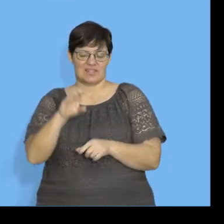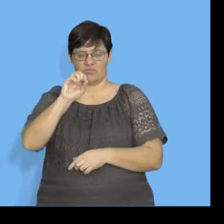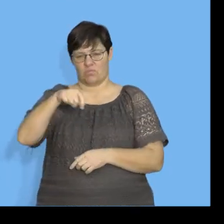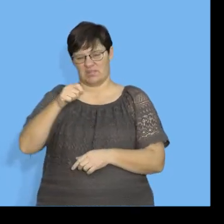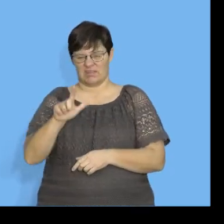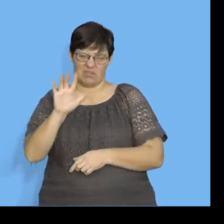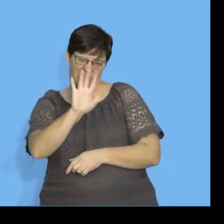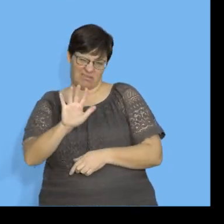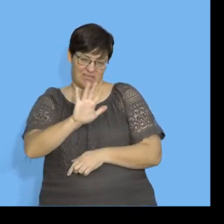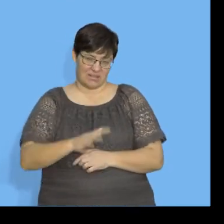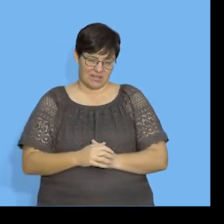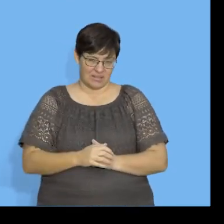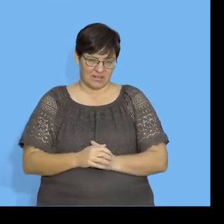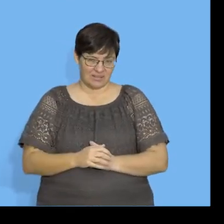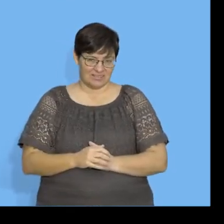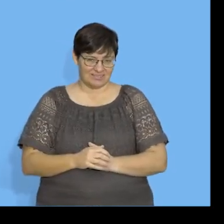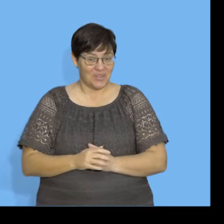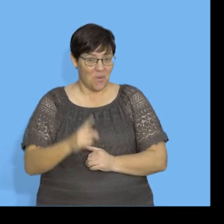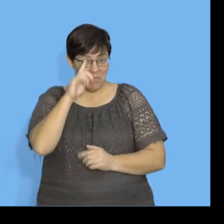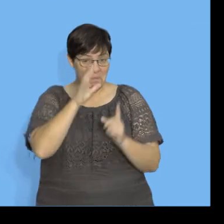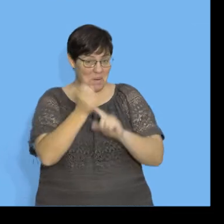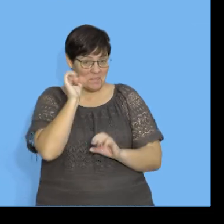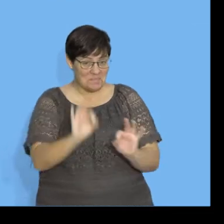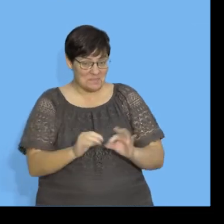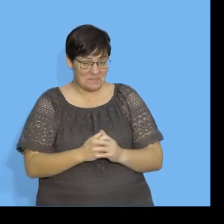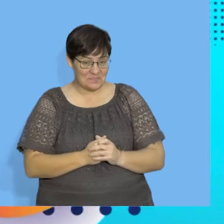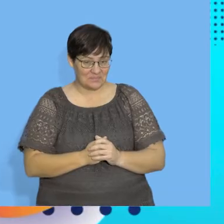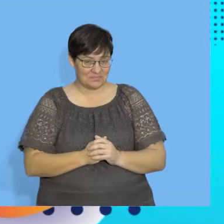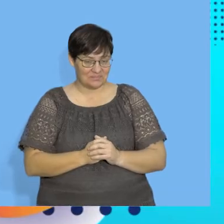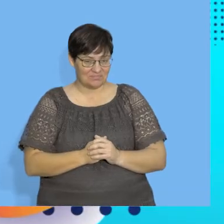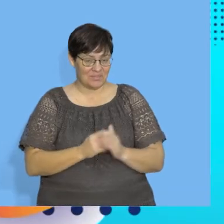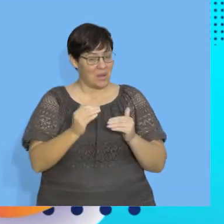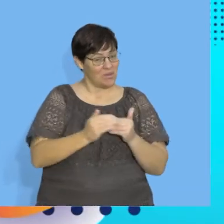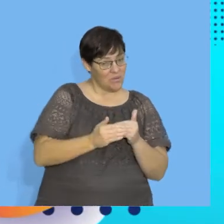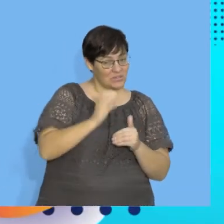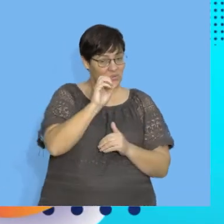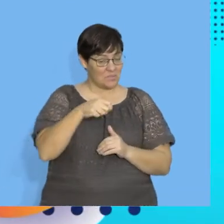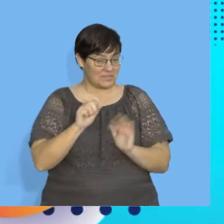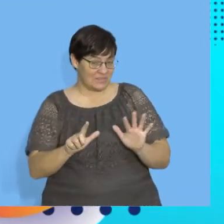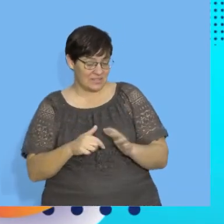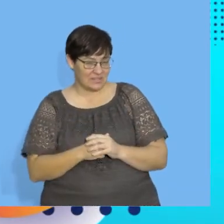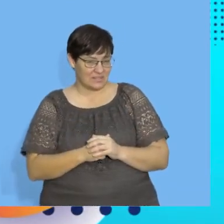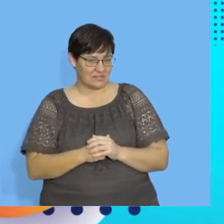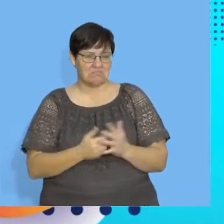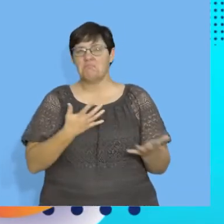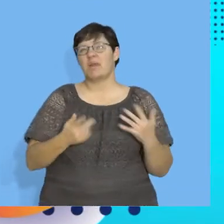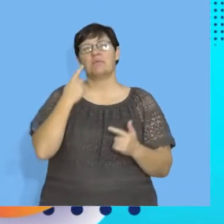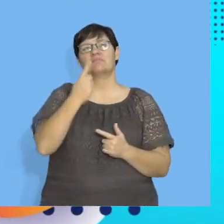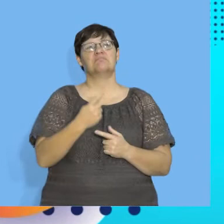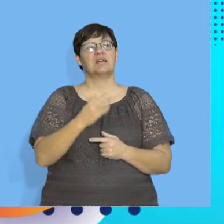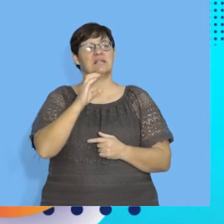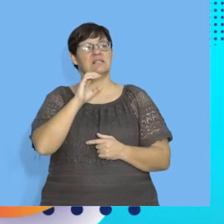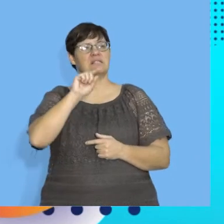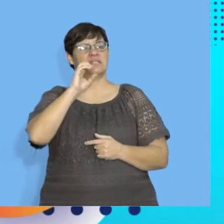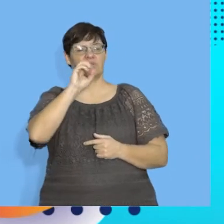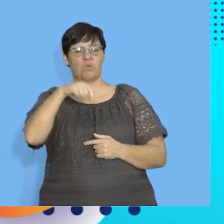.7. Were you close to your guess? Was that close to 0.7? What if you guessed 0